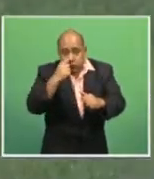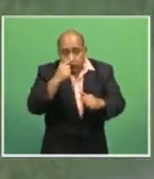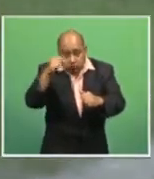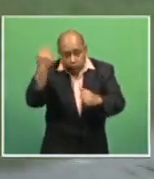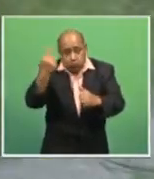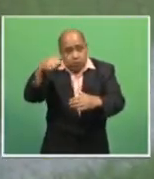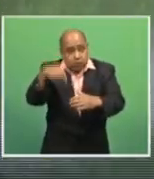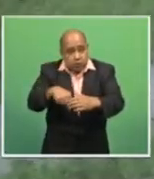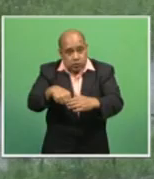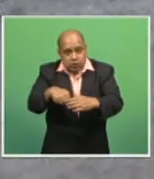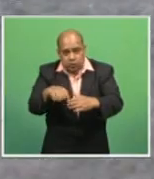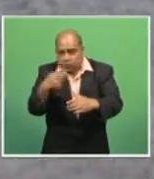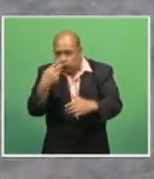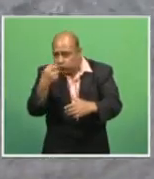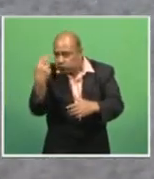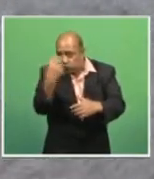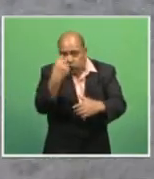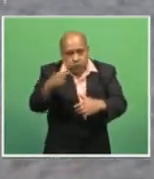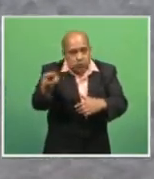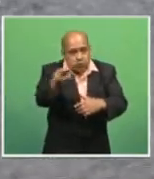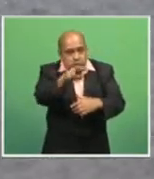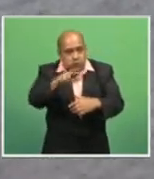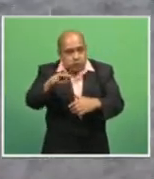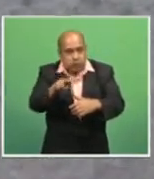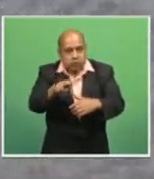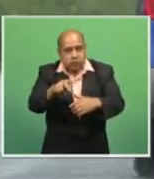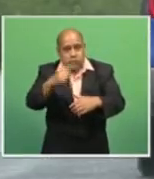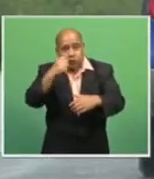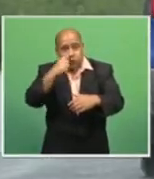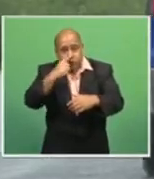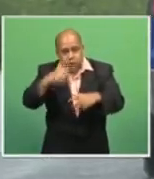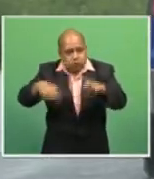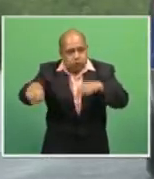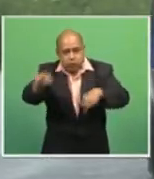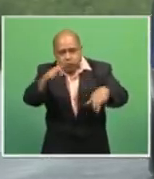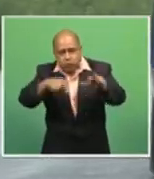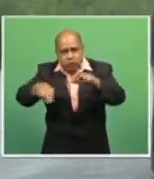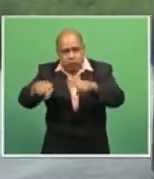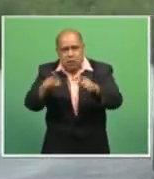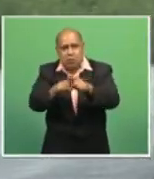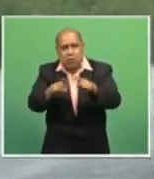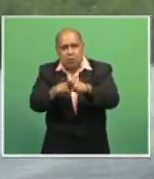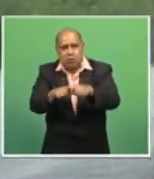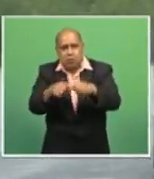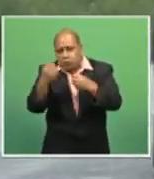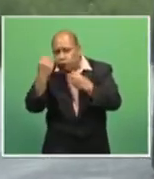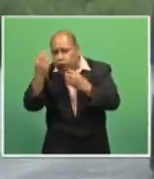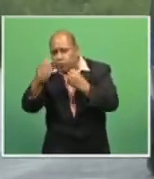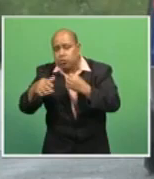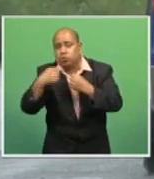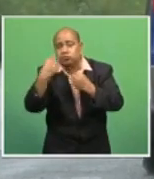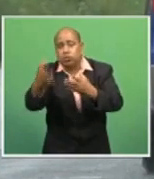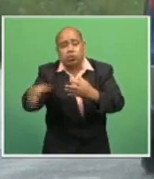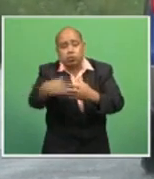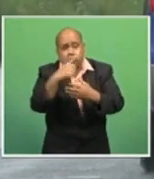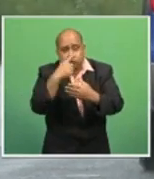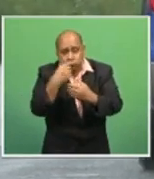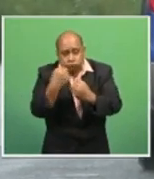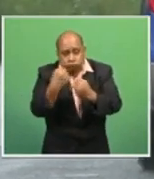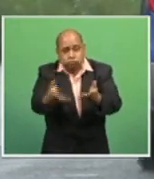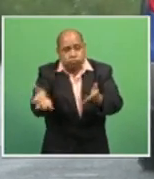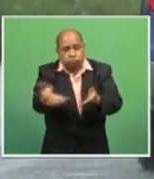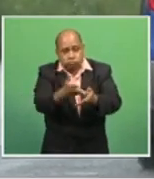be closely monitoring the movement of the general public and providing vital information to Fijians in heavily impacted areas.